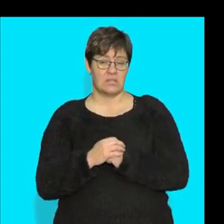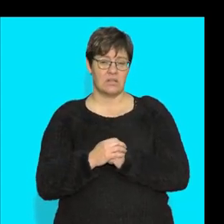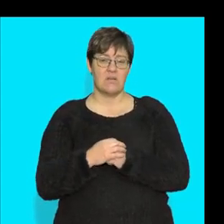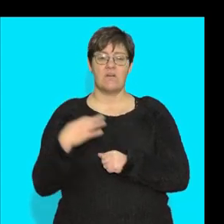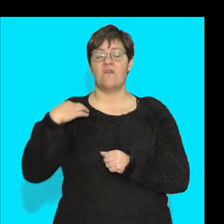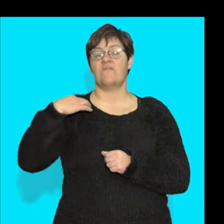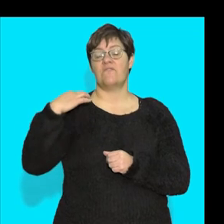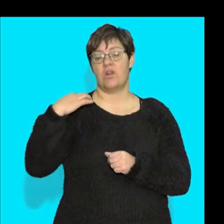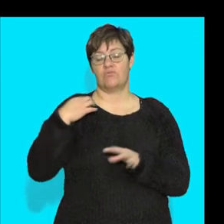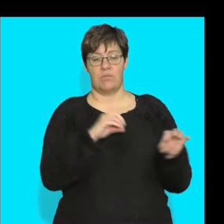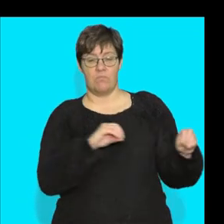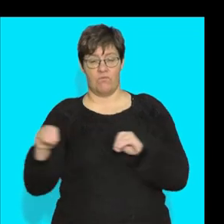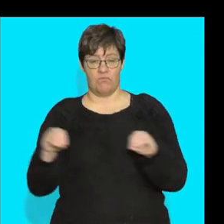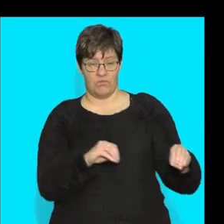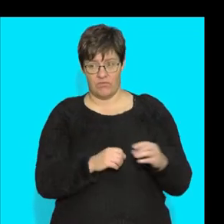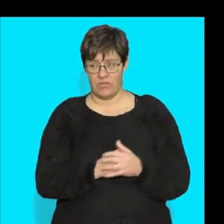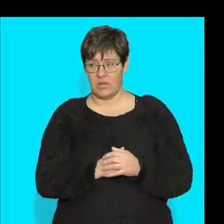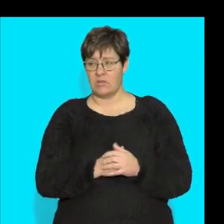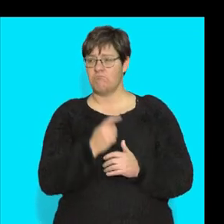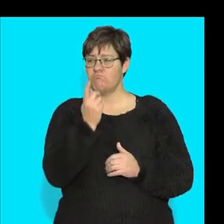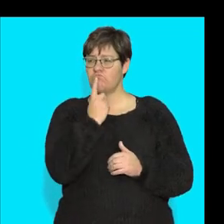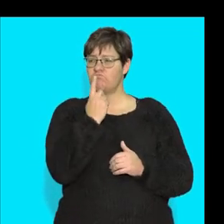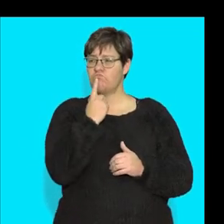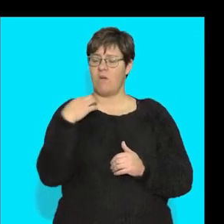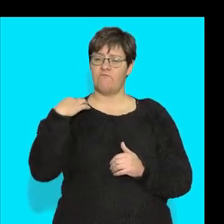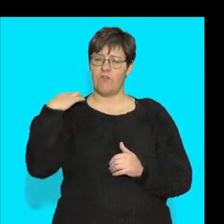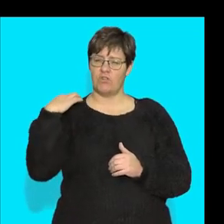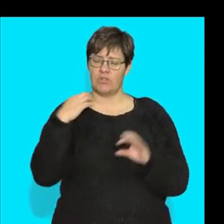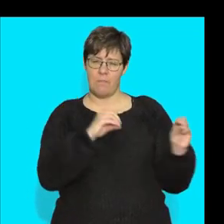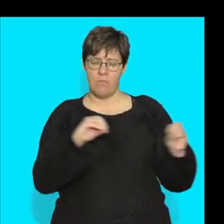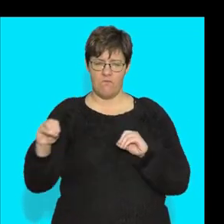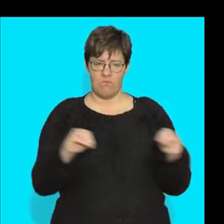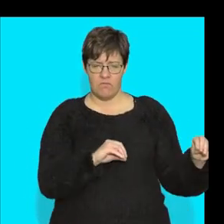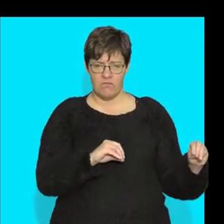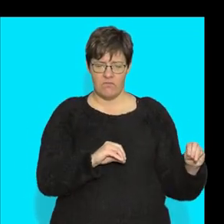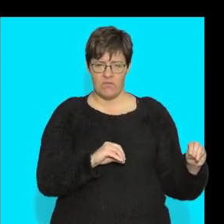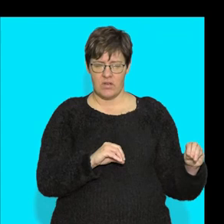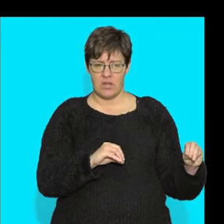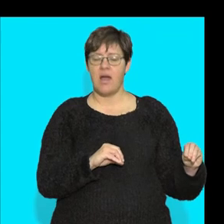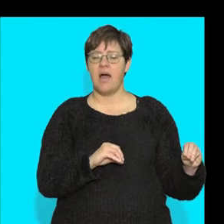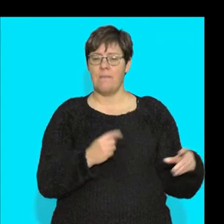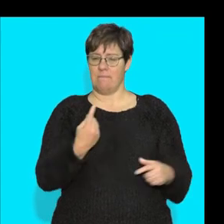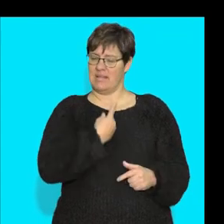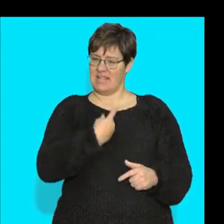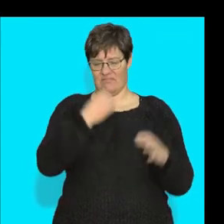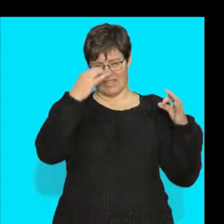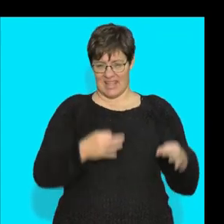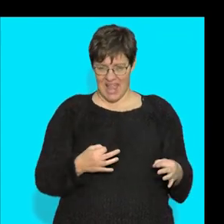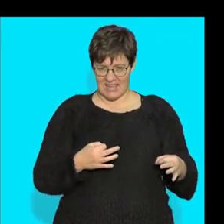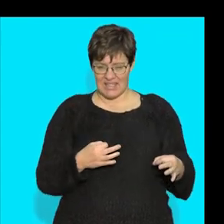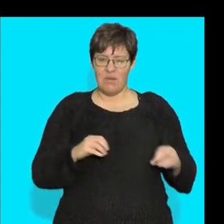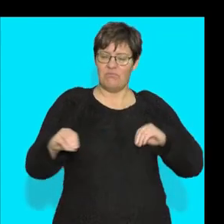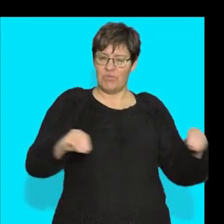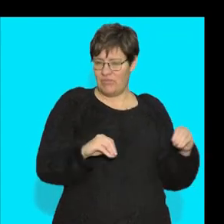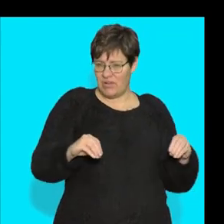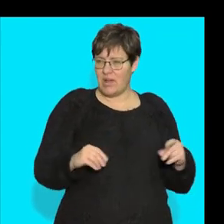movement so if I'm going to do voluntary movement which muscle is going to make sure that I have